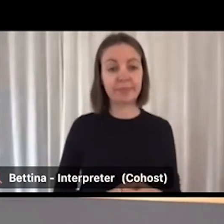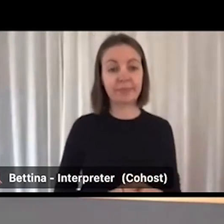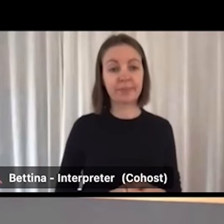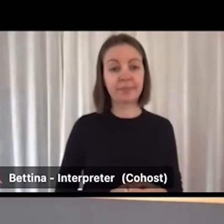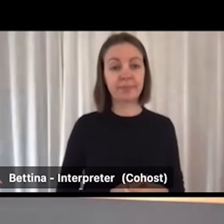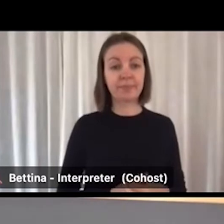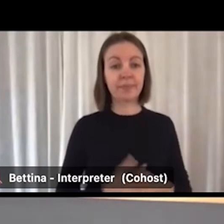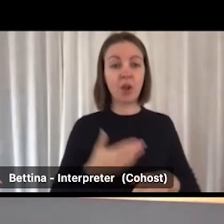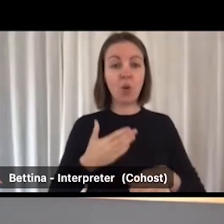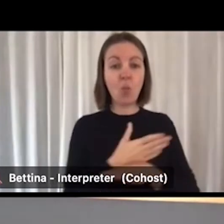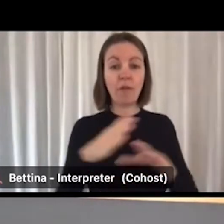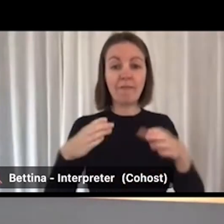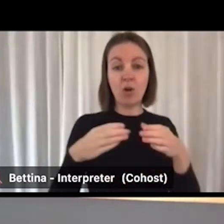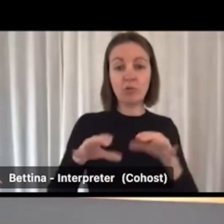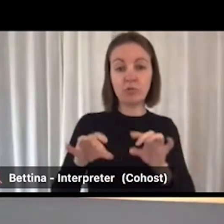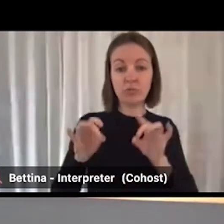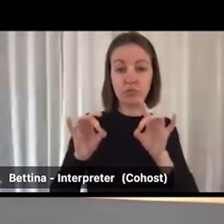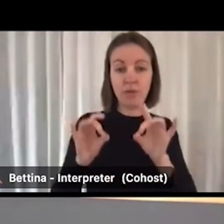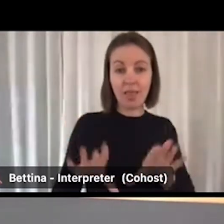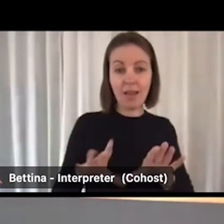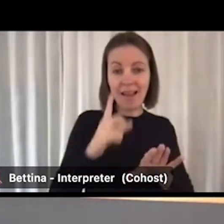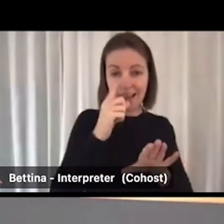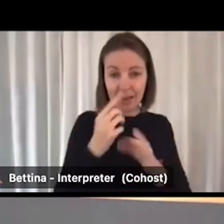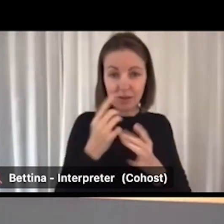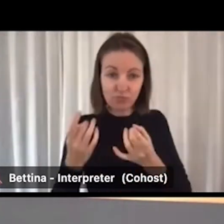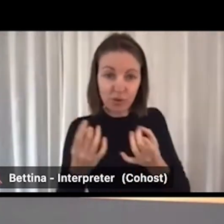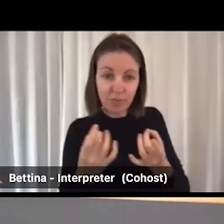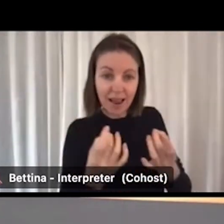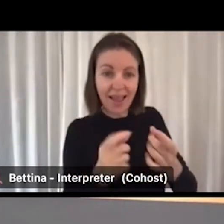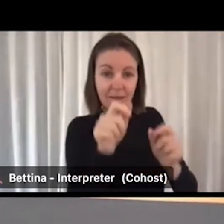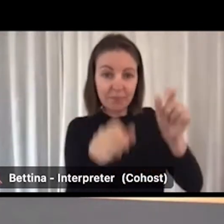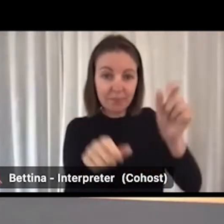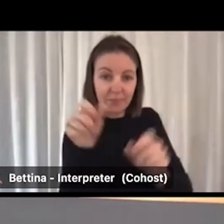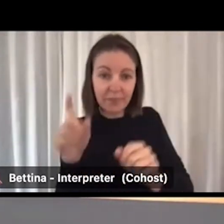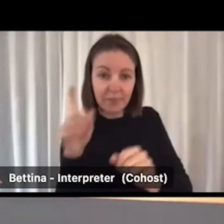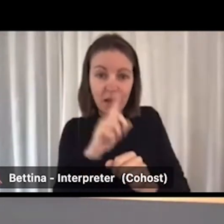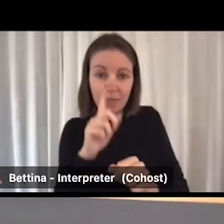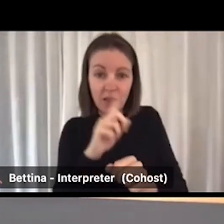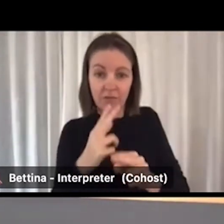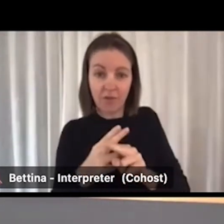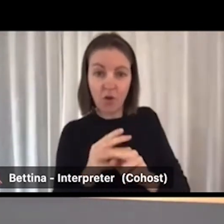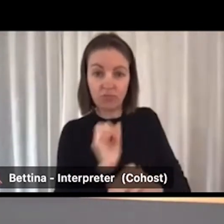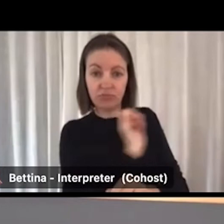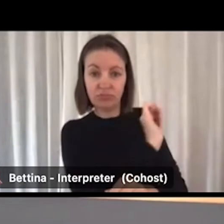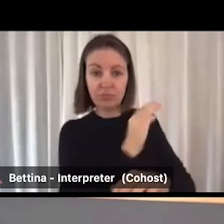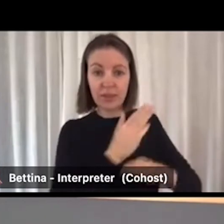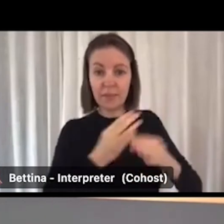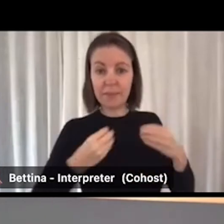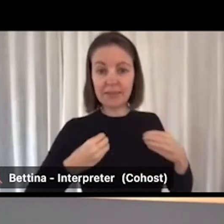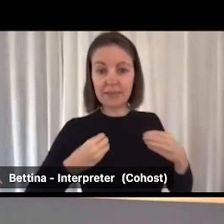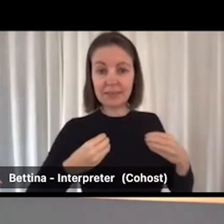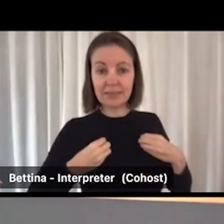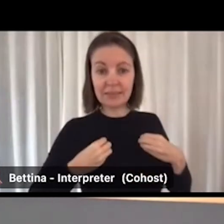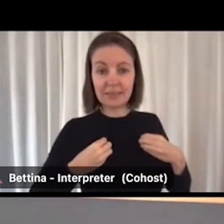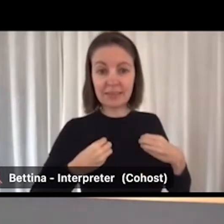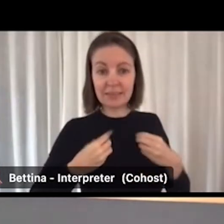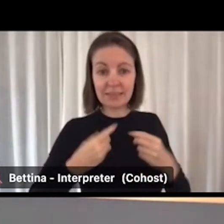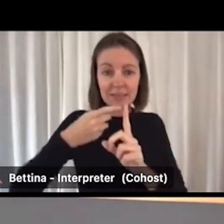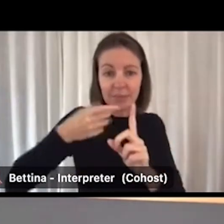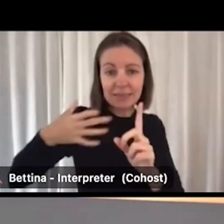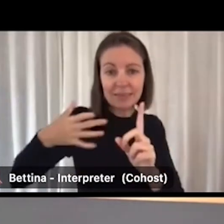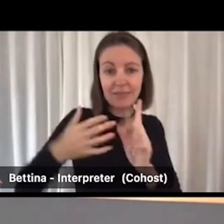Workforce Australia providers can help prepare participants for Anna's business too. Through tailored employability skills training,